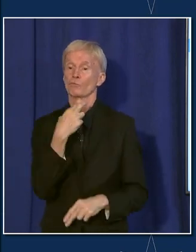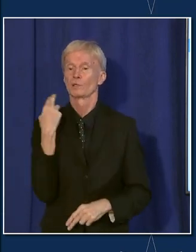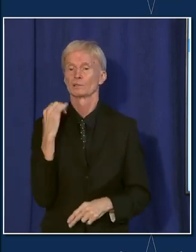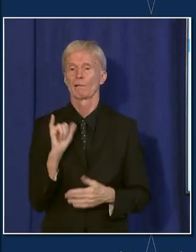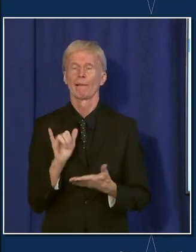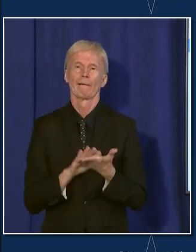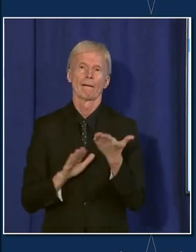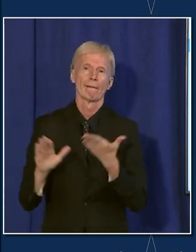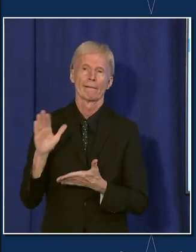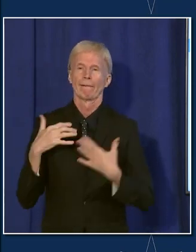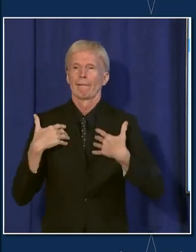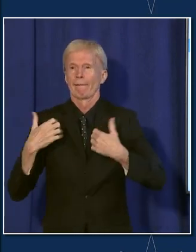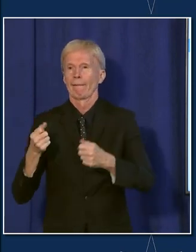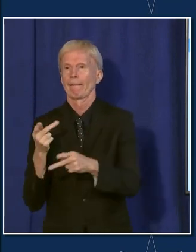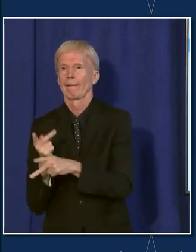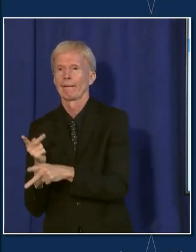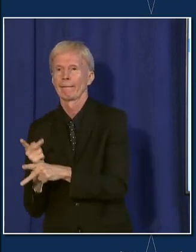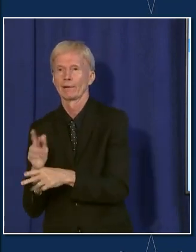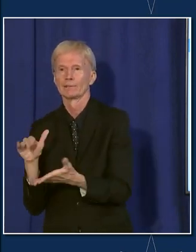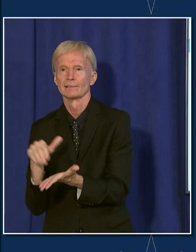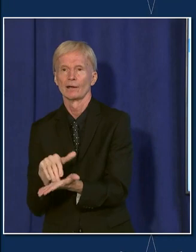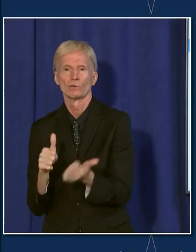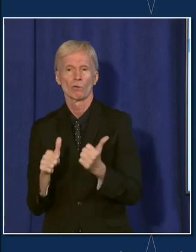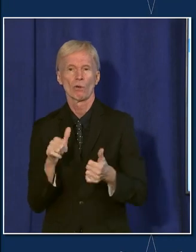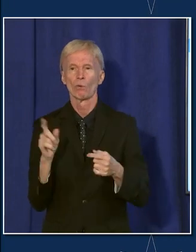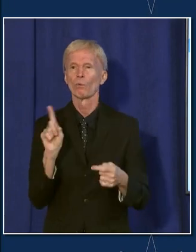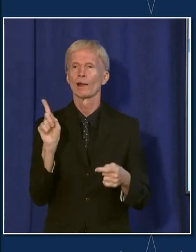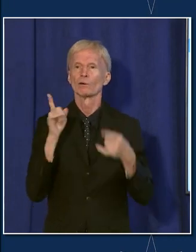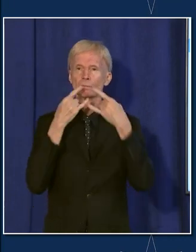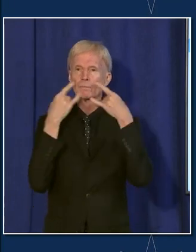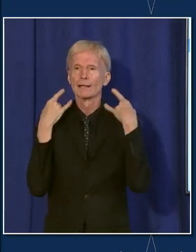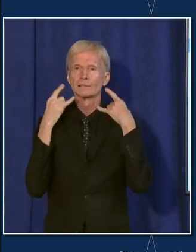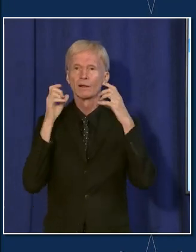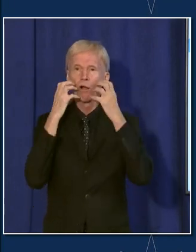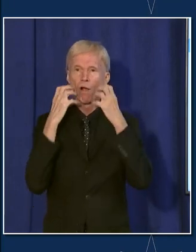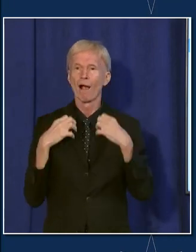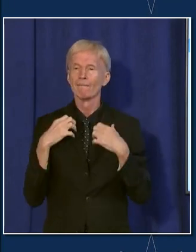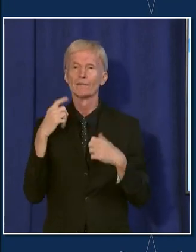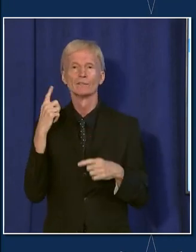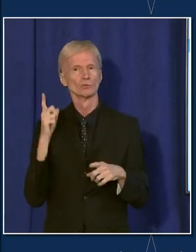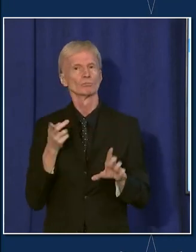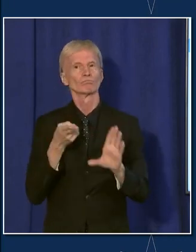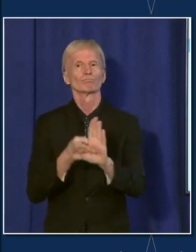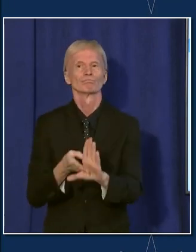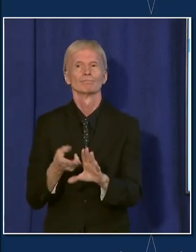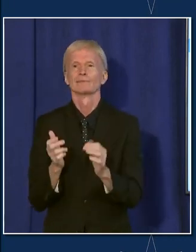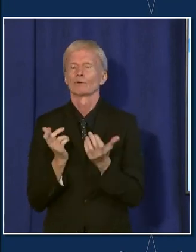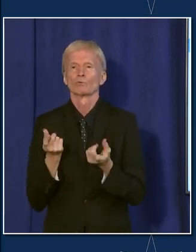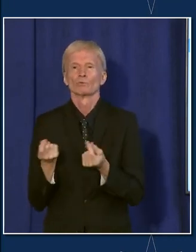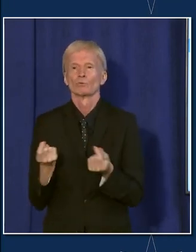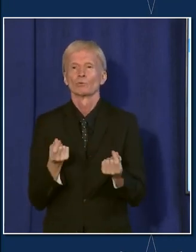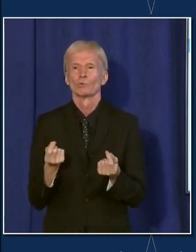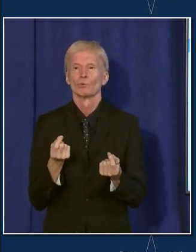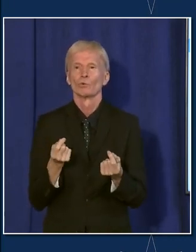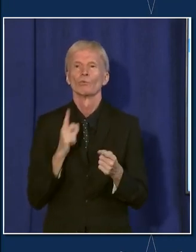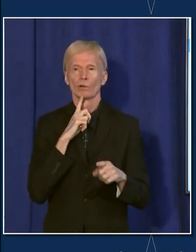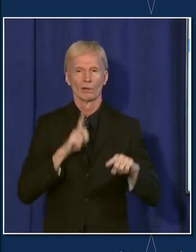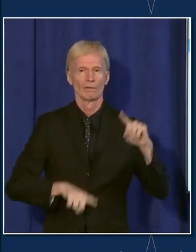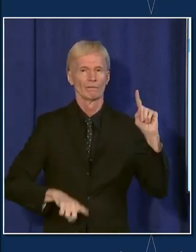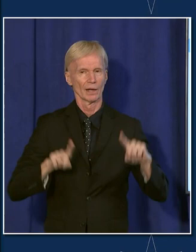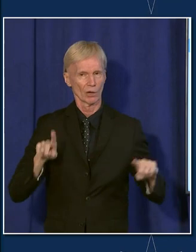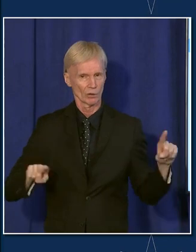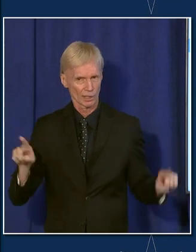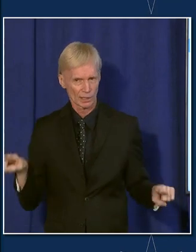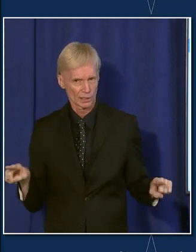universities, health care, or places where you have to take your mask off to participate in the activity, really varies in support of people doing